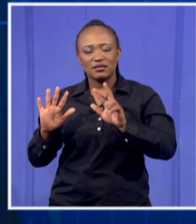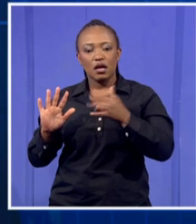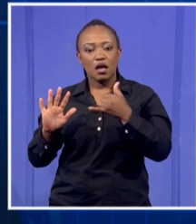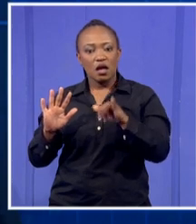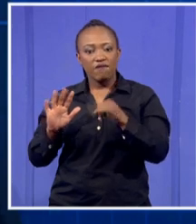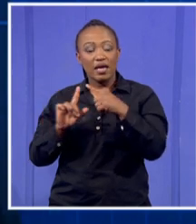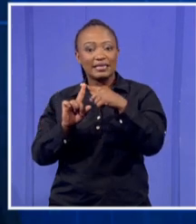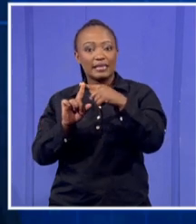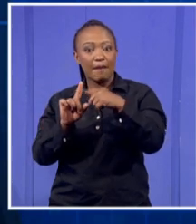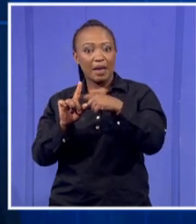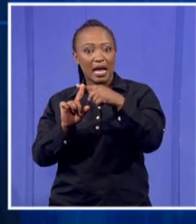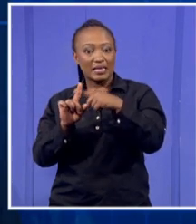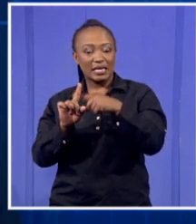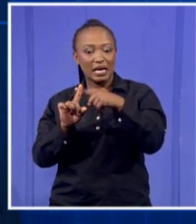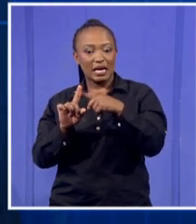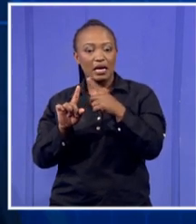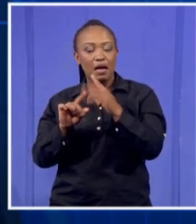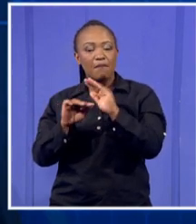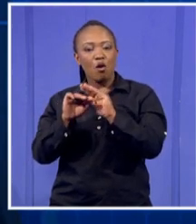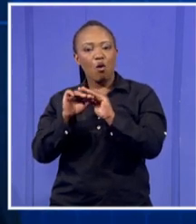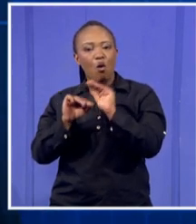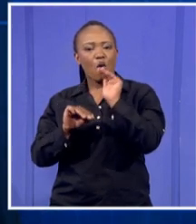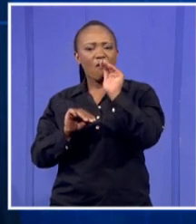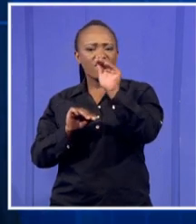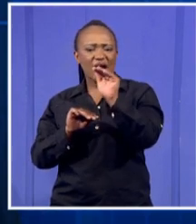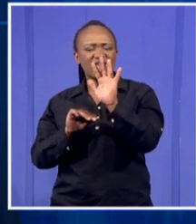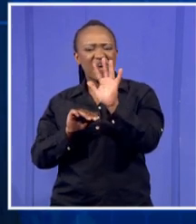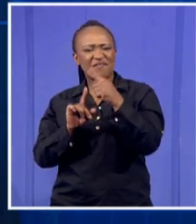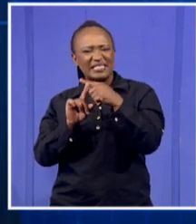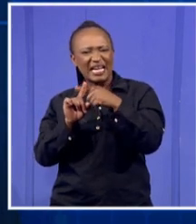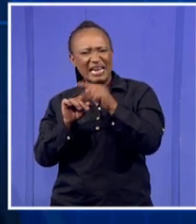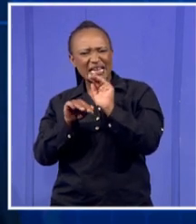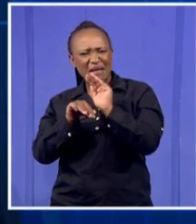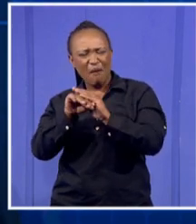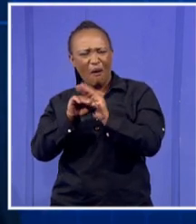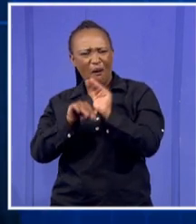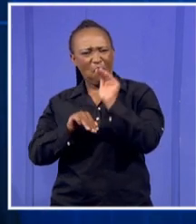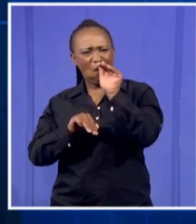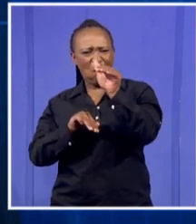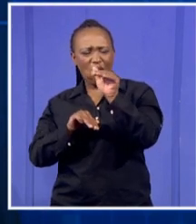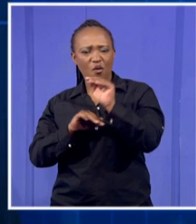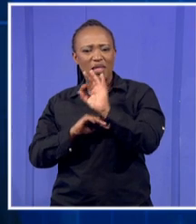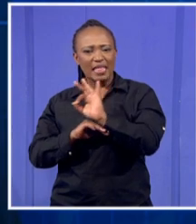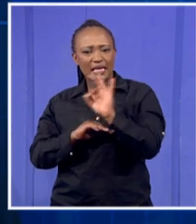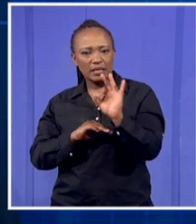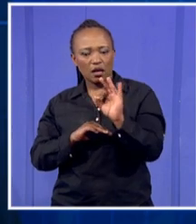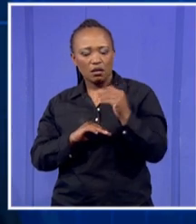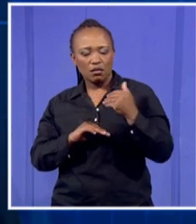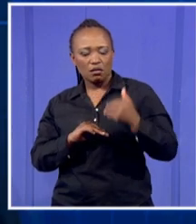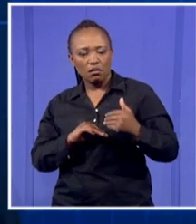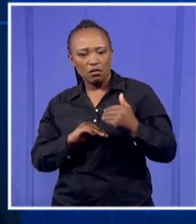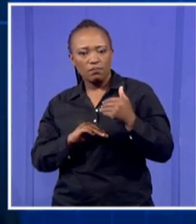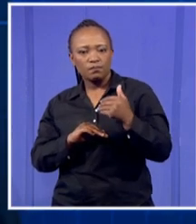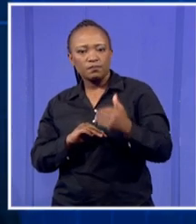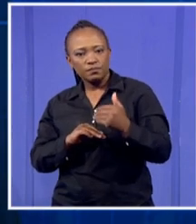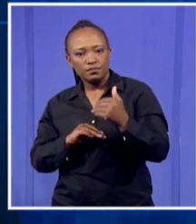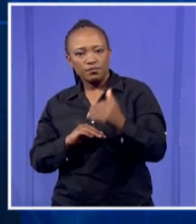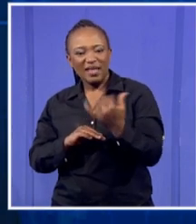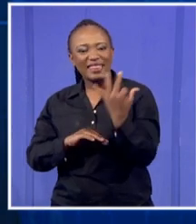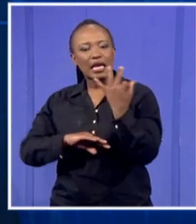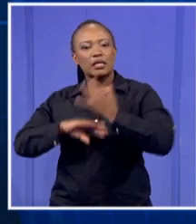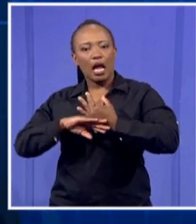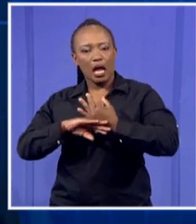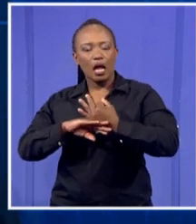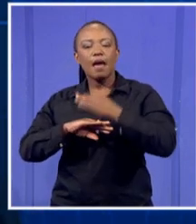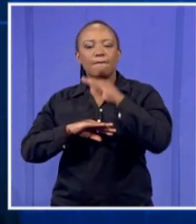a temperature meets or exceeds it by 5 degrees, so working with 33 onwards for three days, then it's a